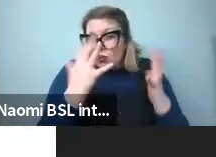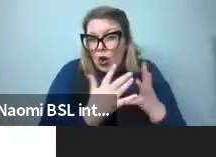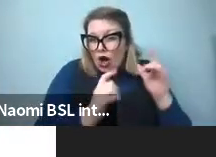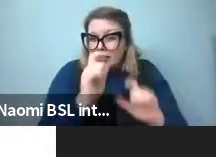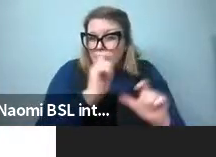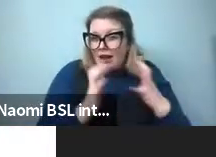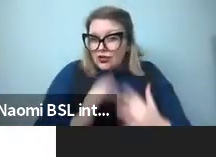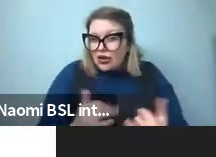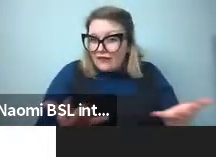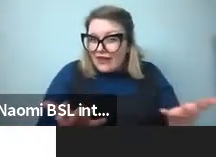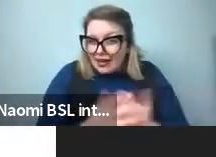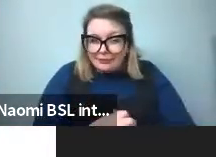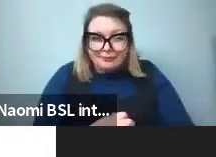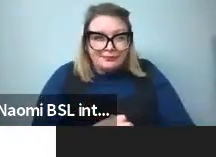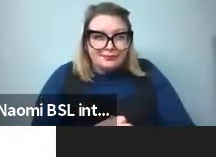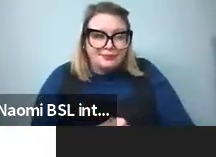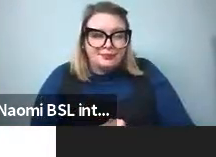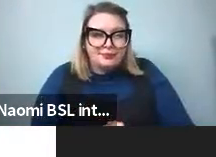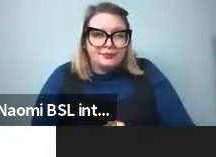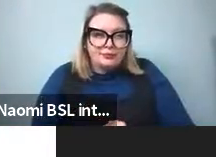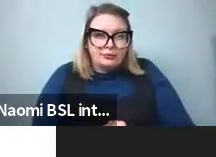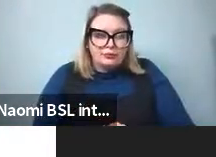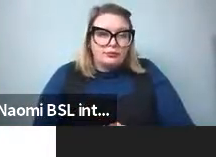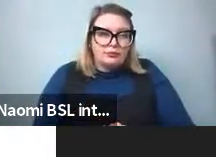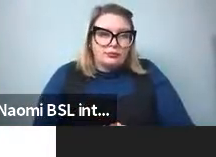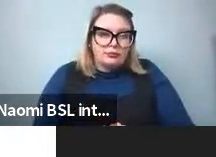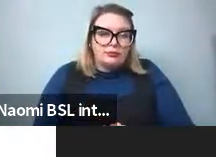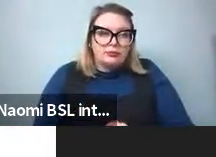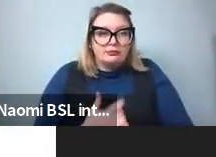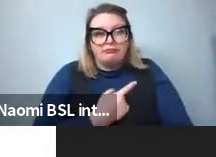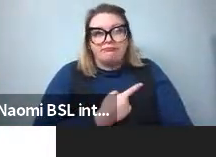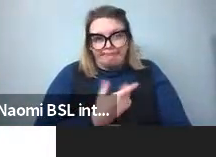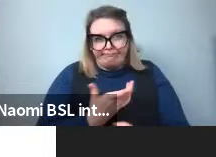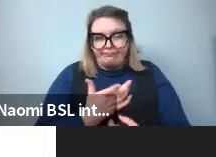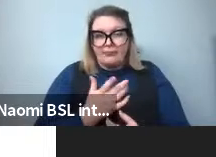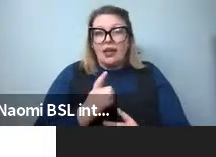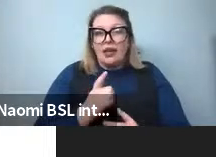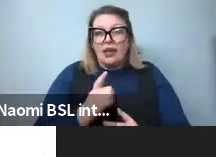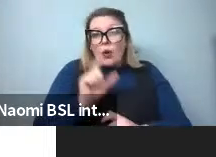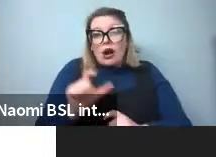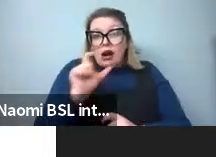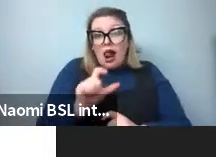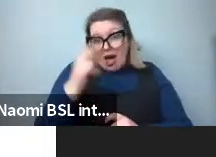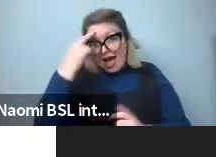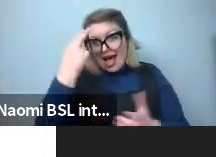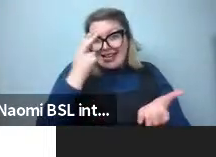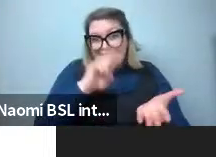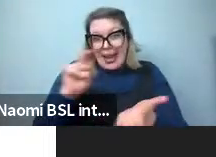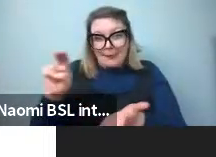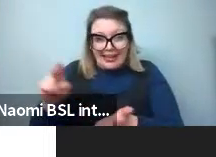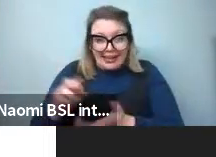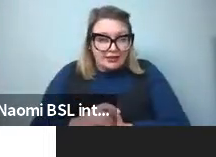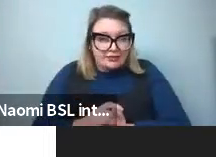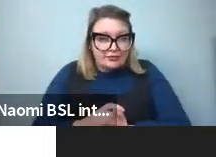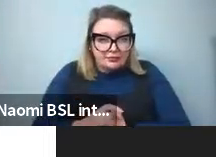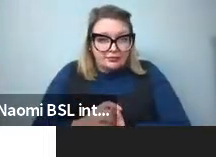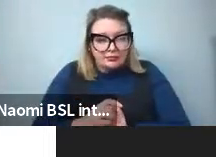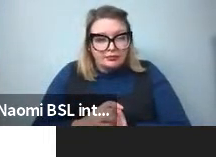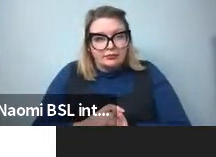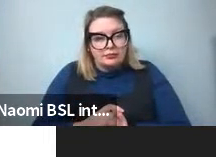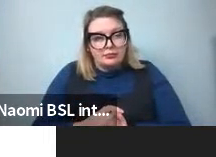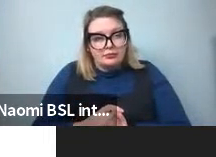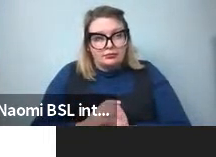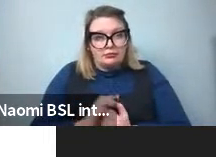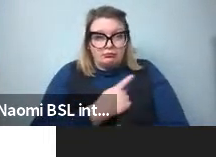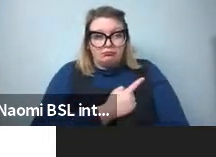And so in these, so here's what color naming looks like across, you know, what, what it might look like in English, for example,